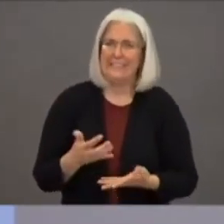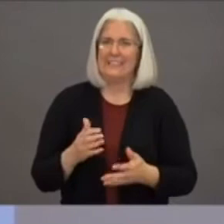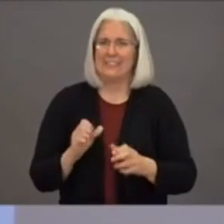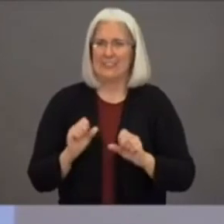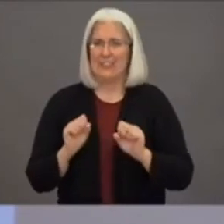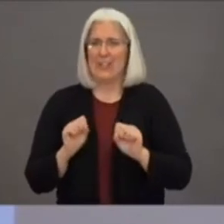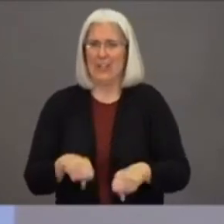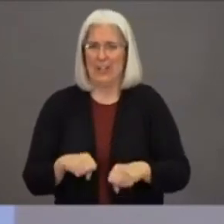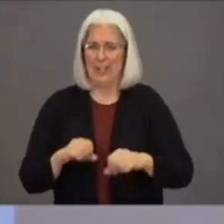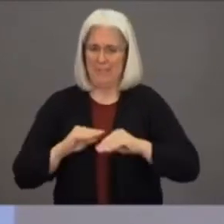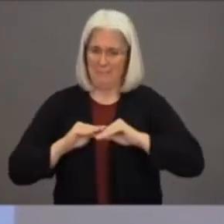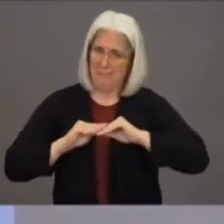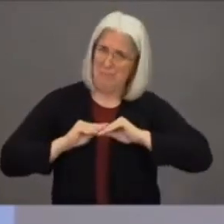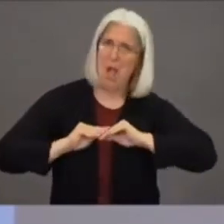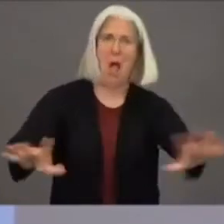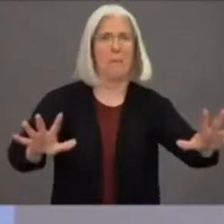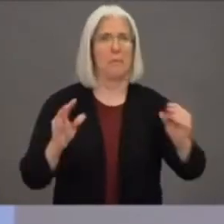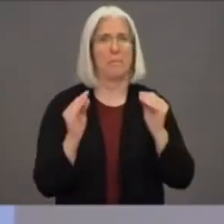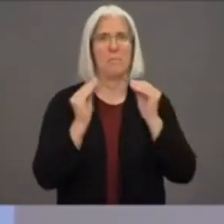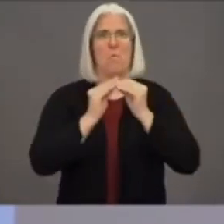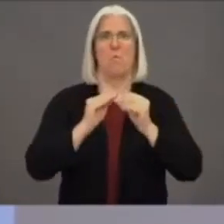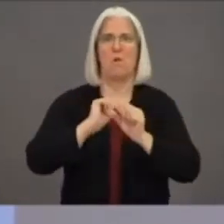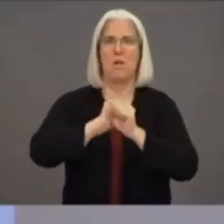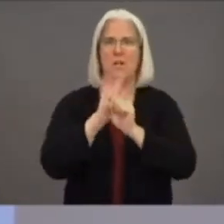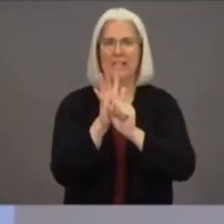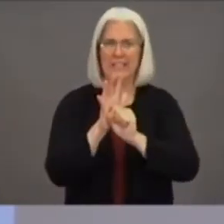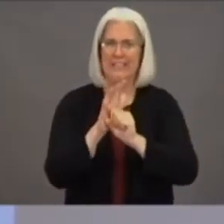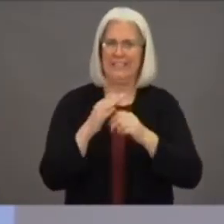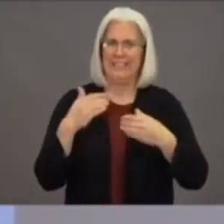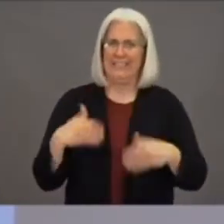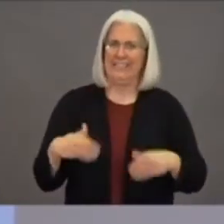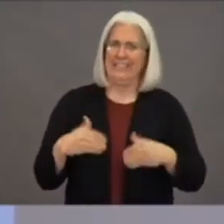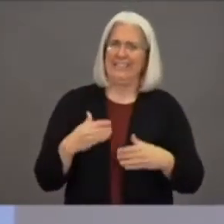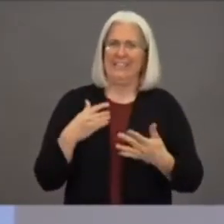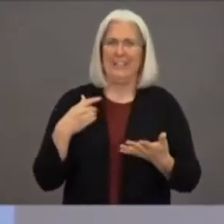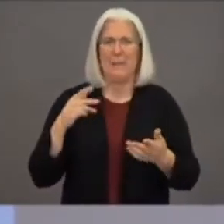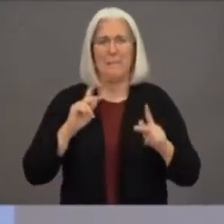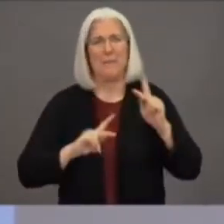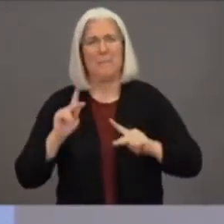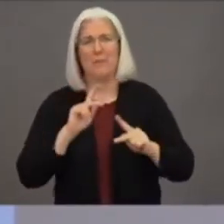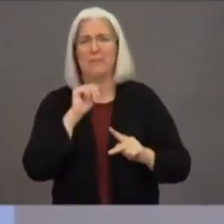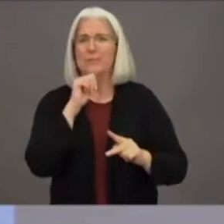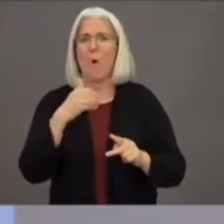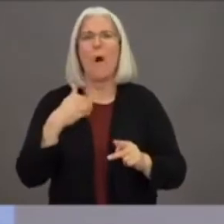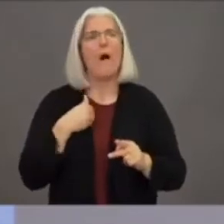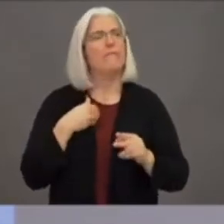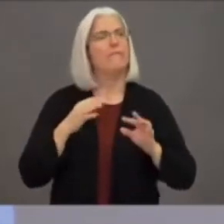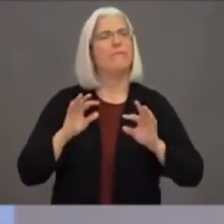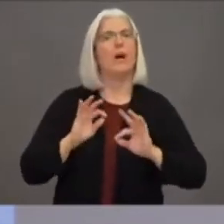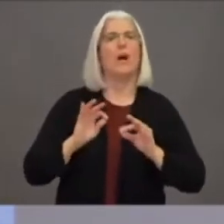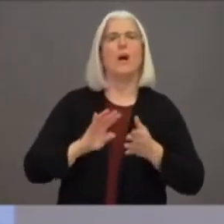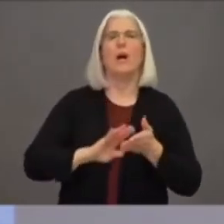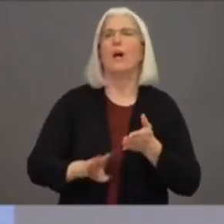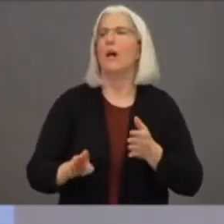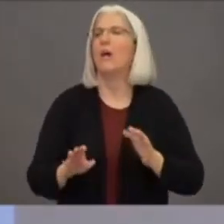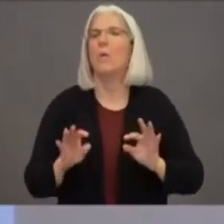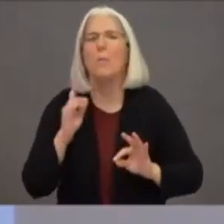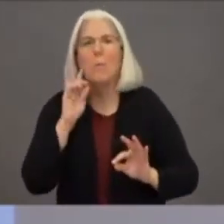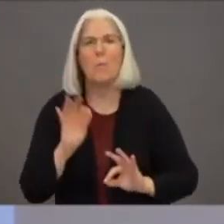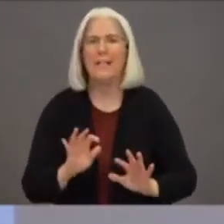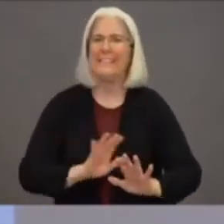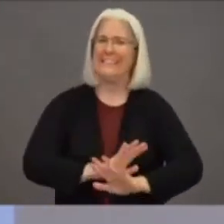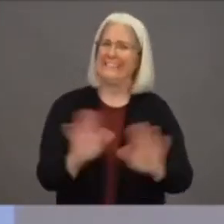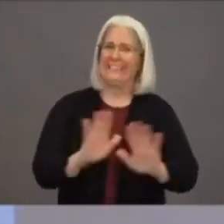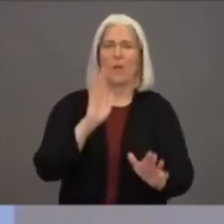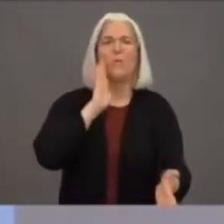$250 to $5,000. Again, there will not be a grace period. And we're urging people to please